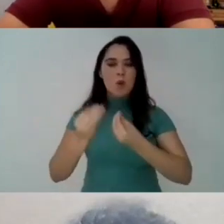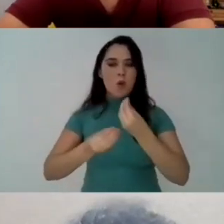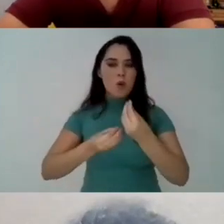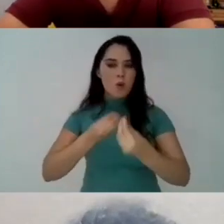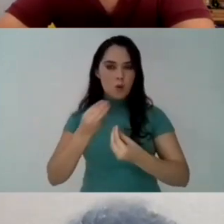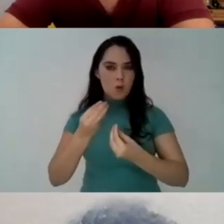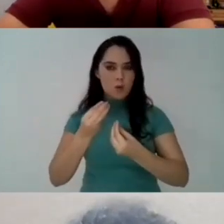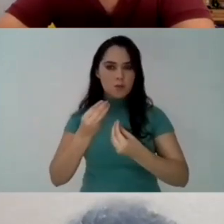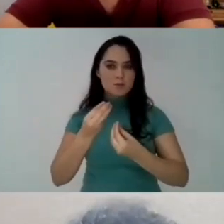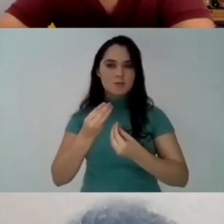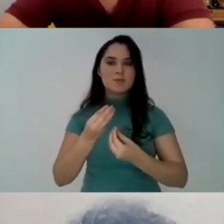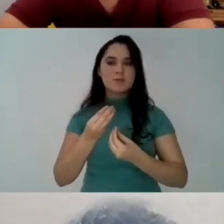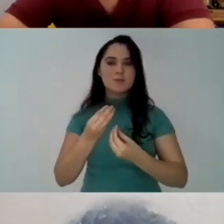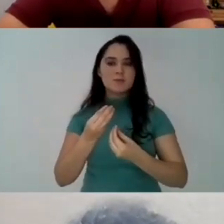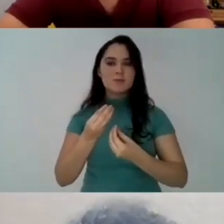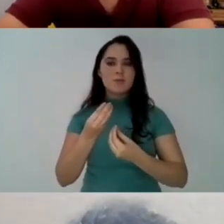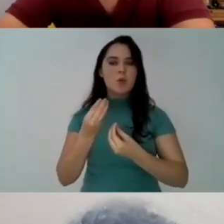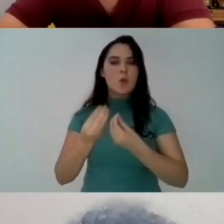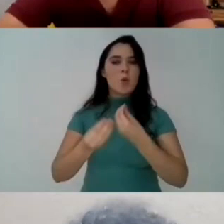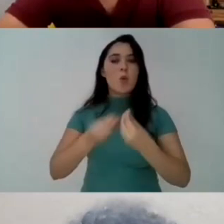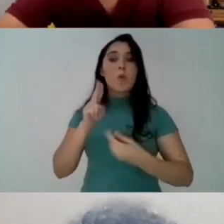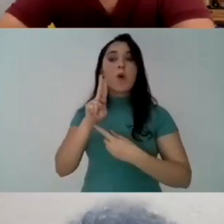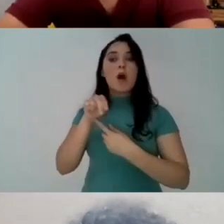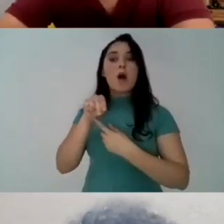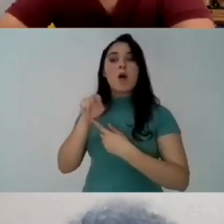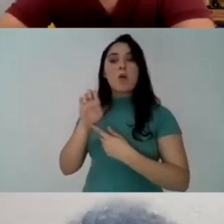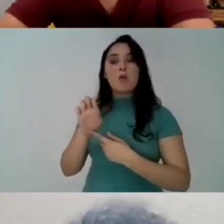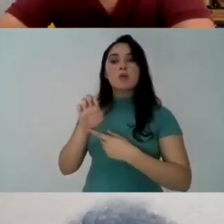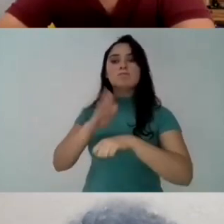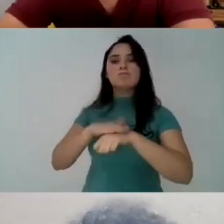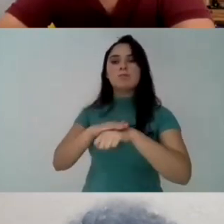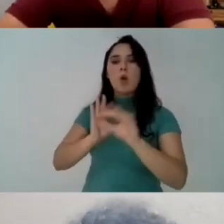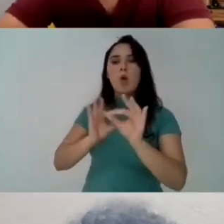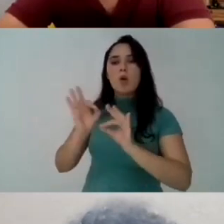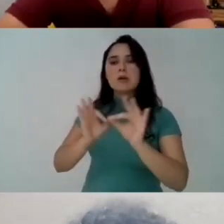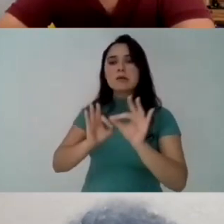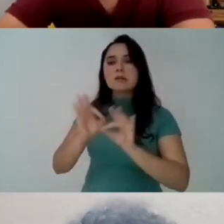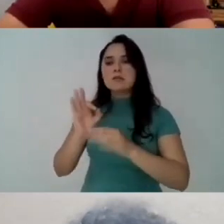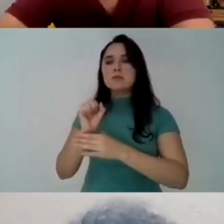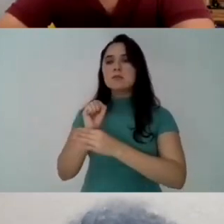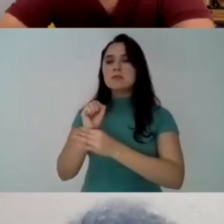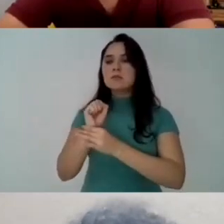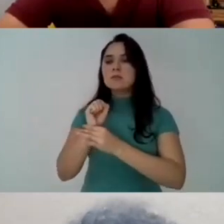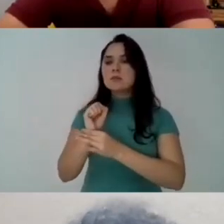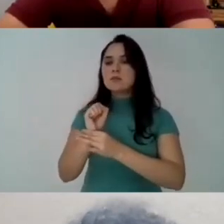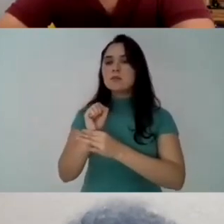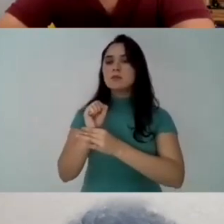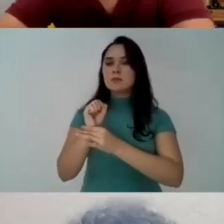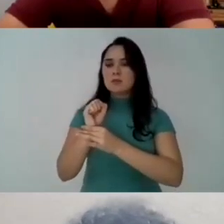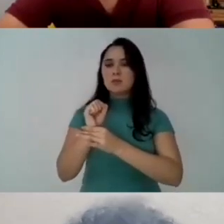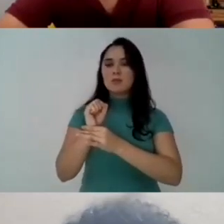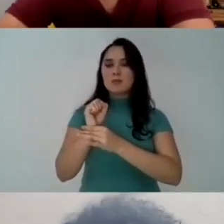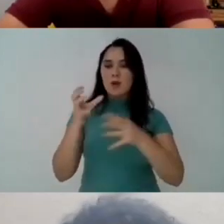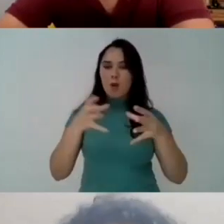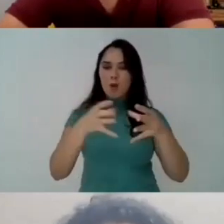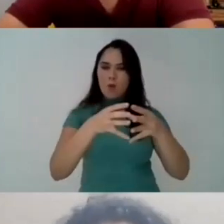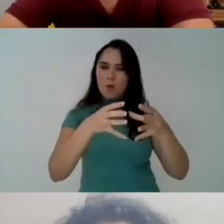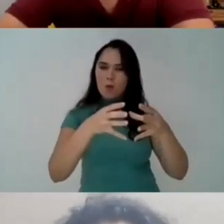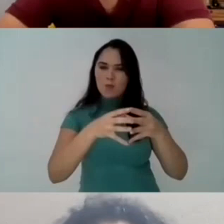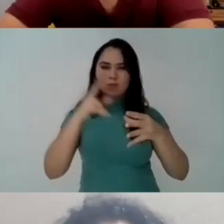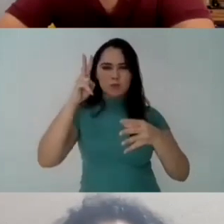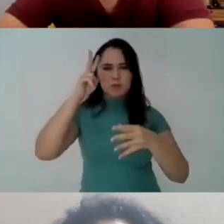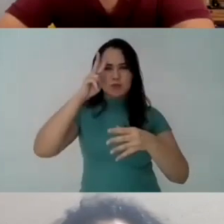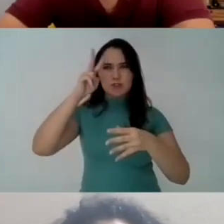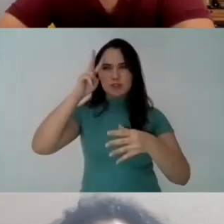working towards this So what I would like to know is what the UNE is doing to